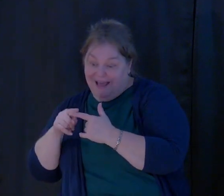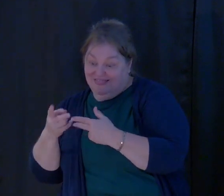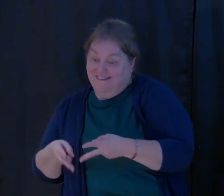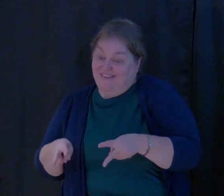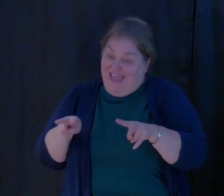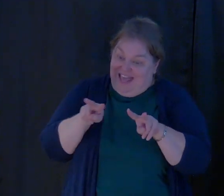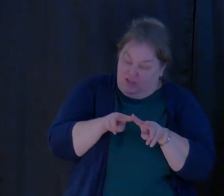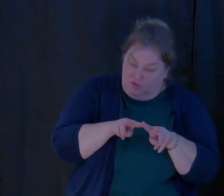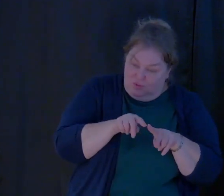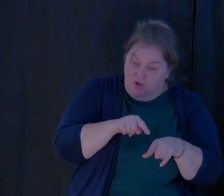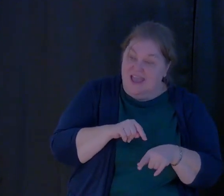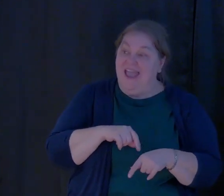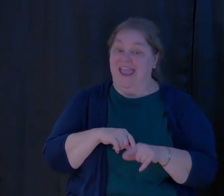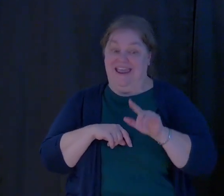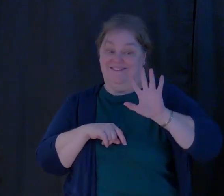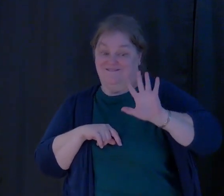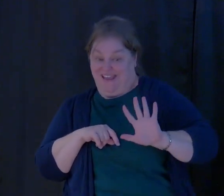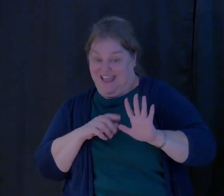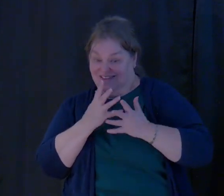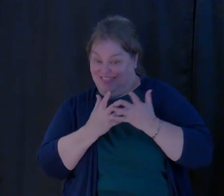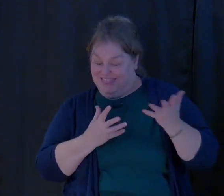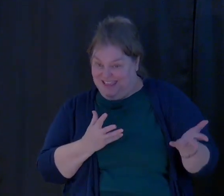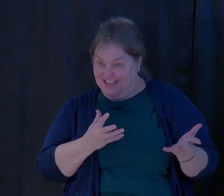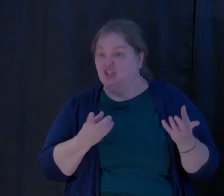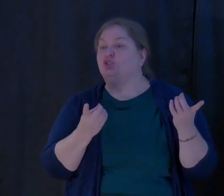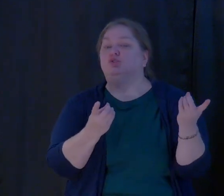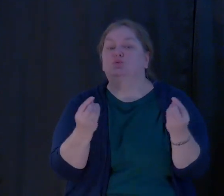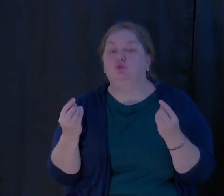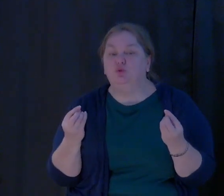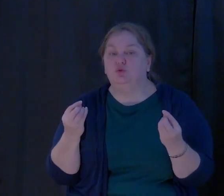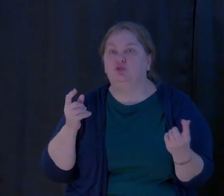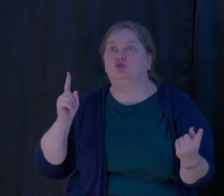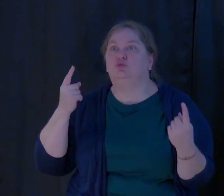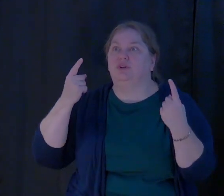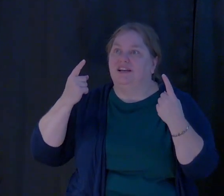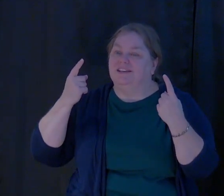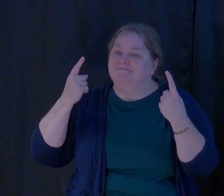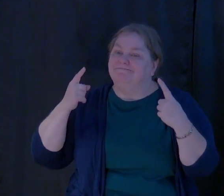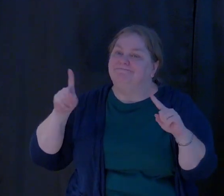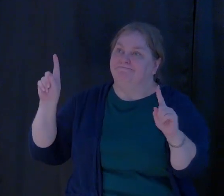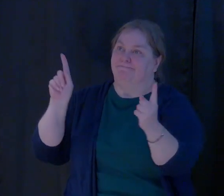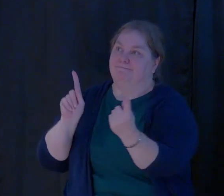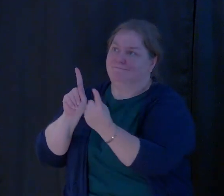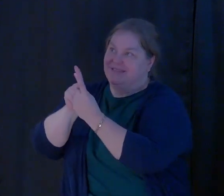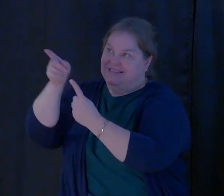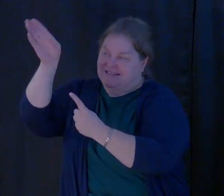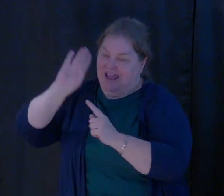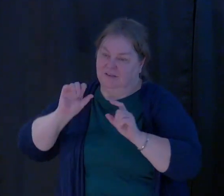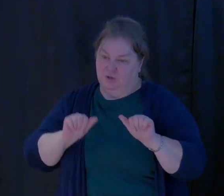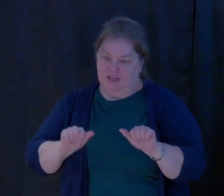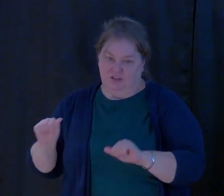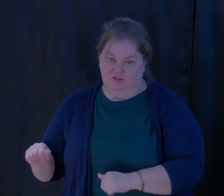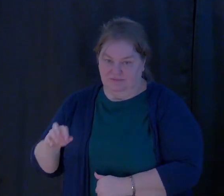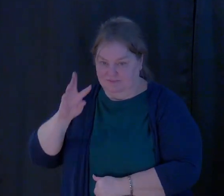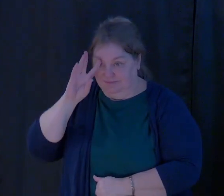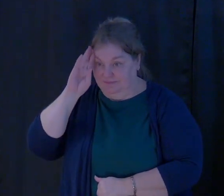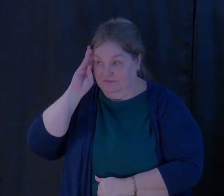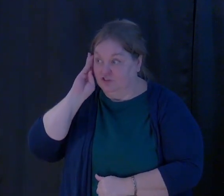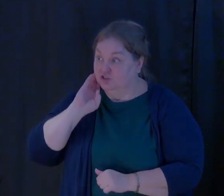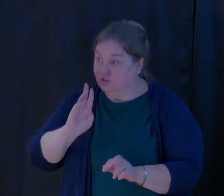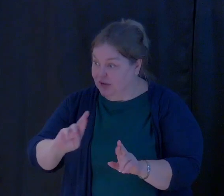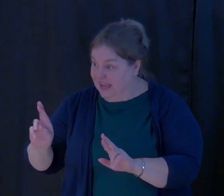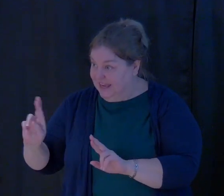And we're going look at five things to do to achieve God's potential in our lives. Are you ready?